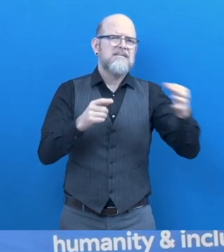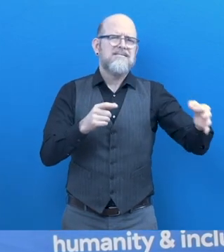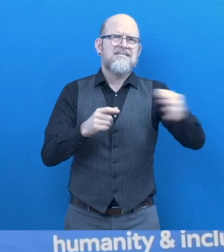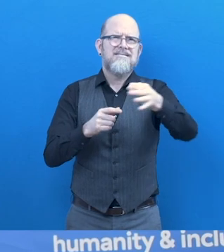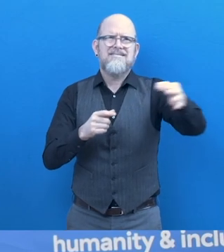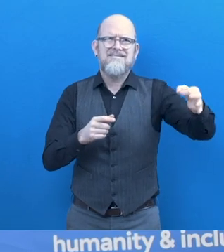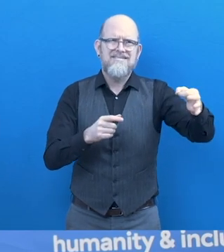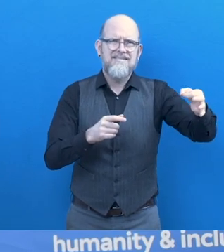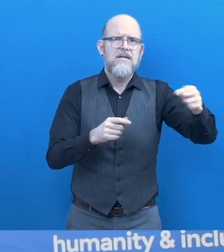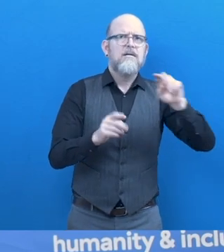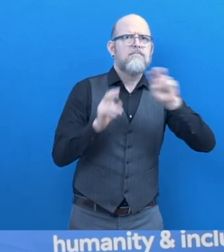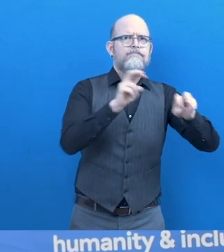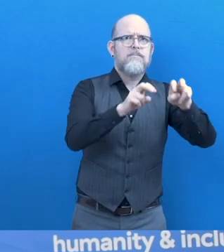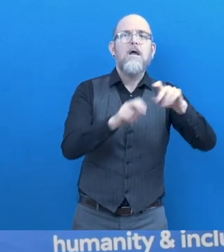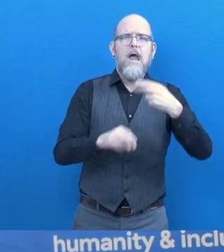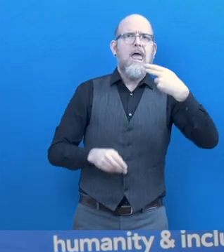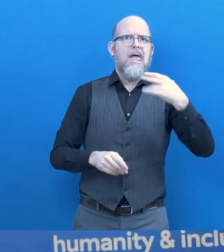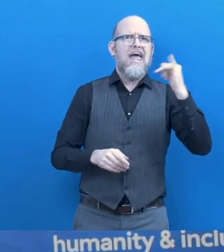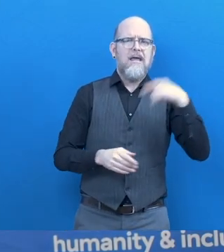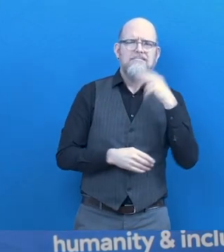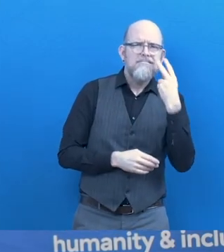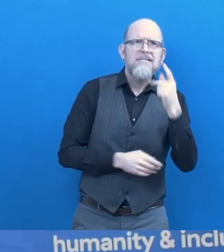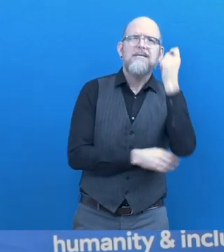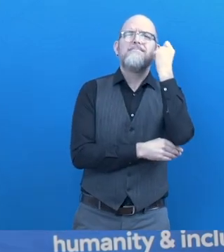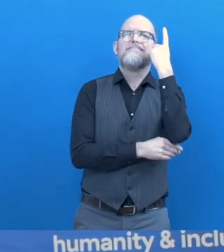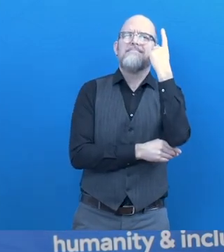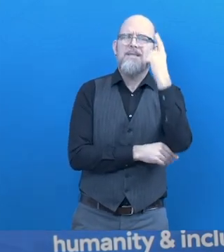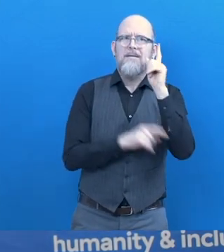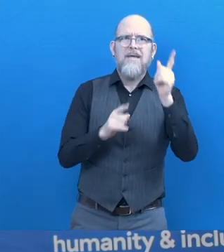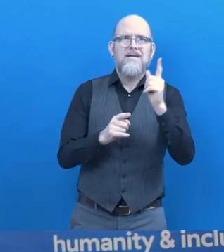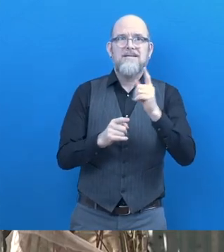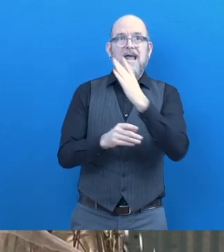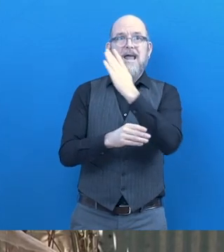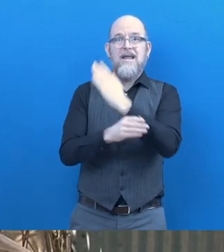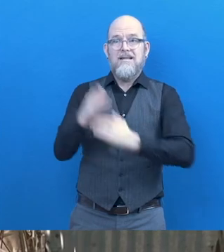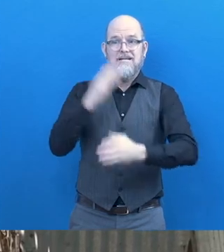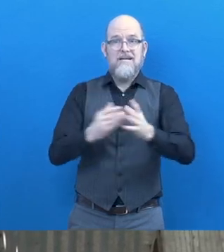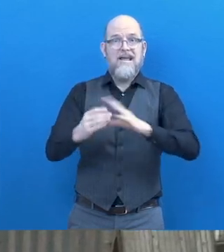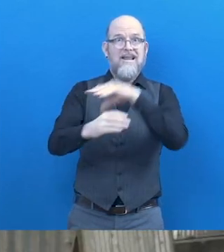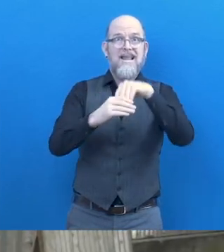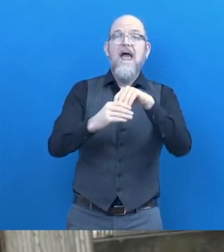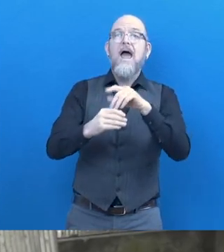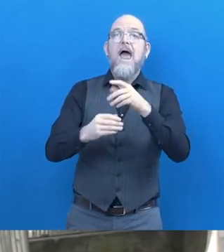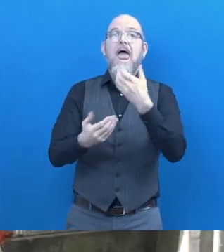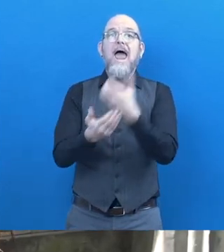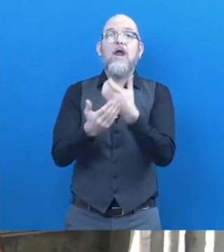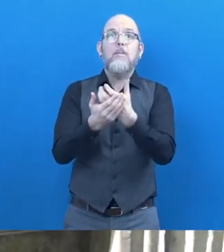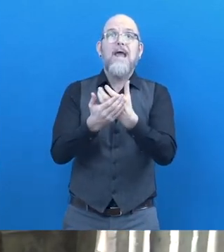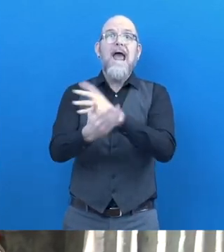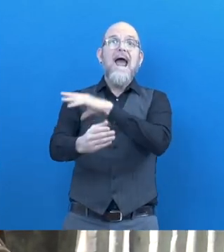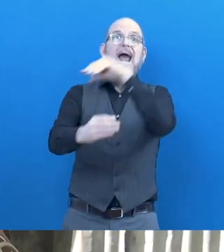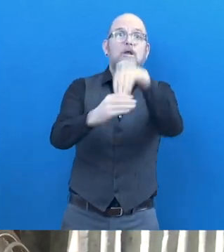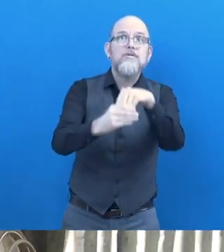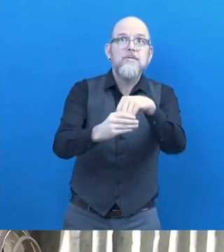experience, H.I. learned that economic inclusion or economic activity is one of the key aspects for people with